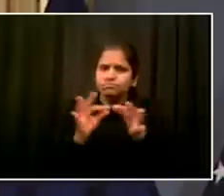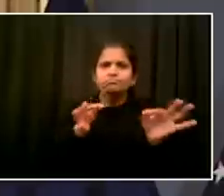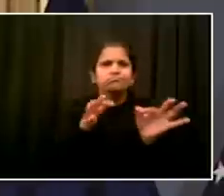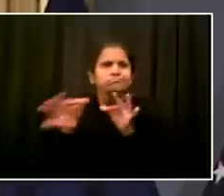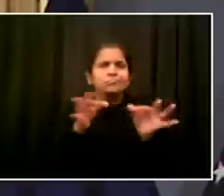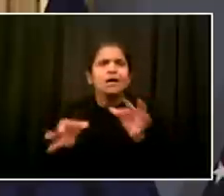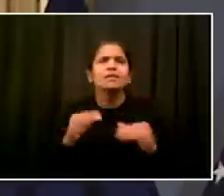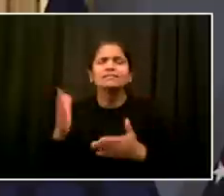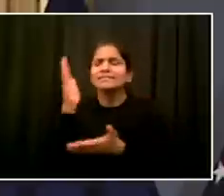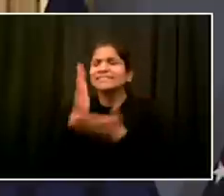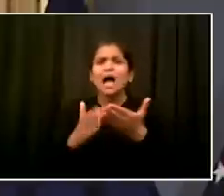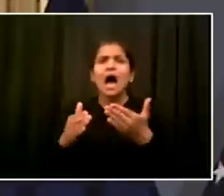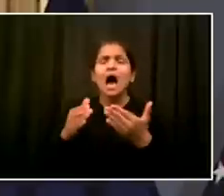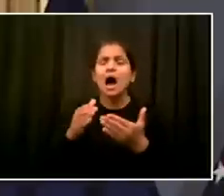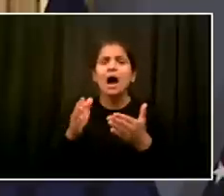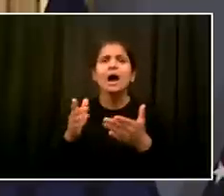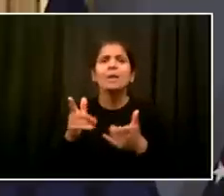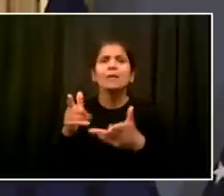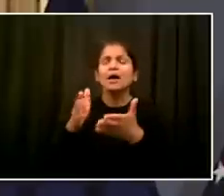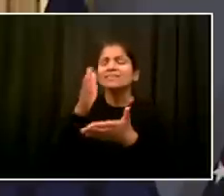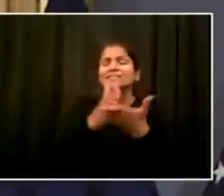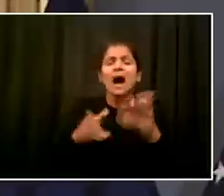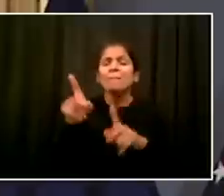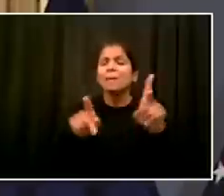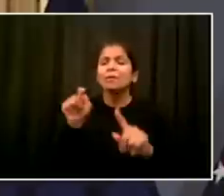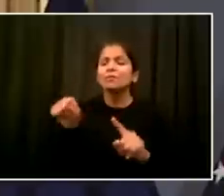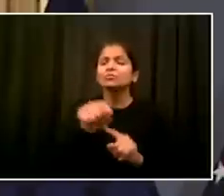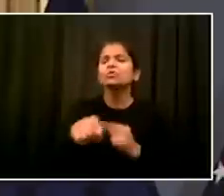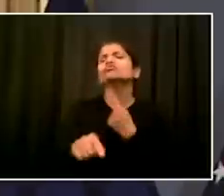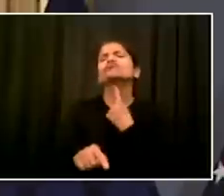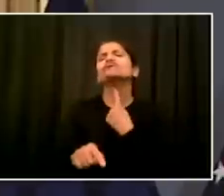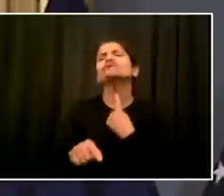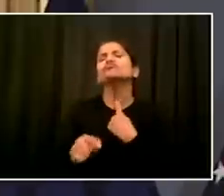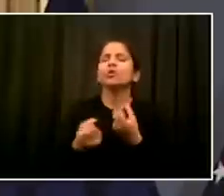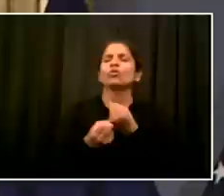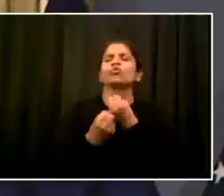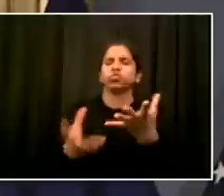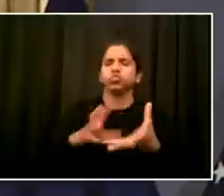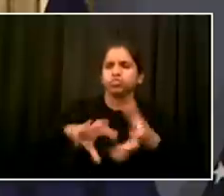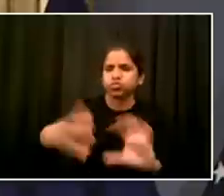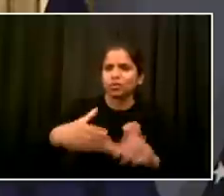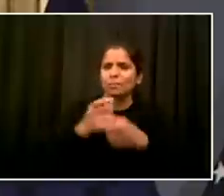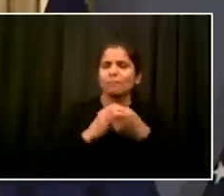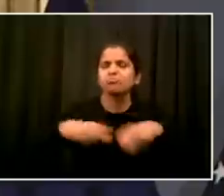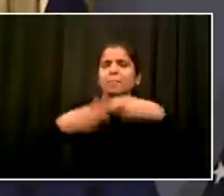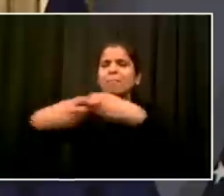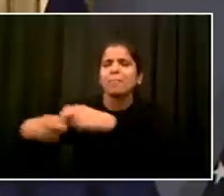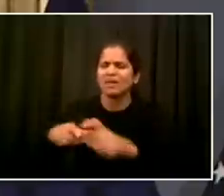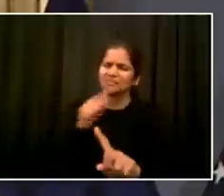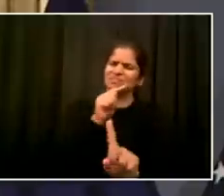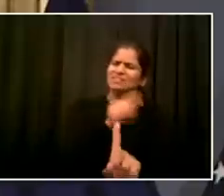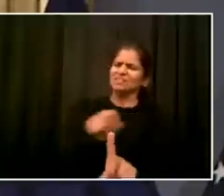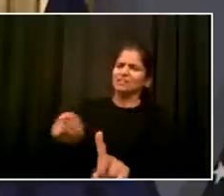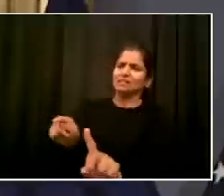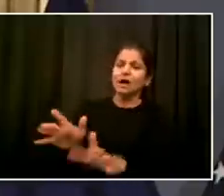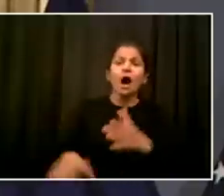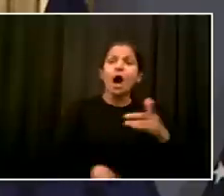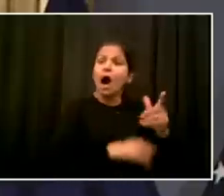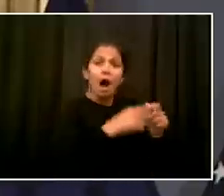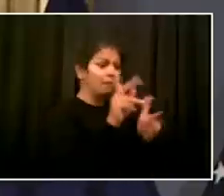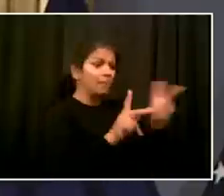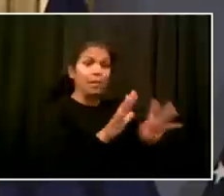340, 350 arrests yesterday. We easily could have made more, and you could make the argument that possibly we should have made more and earlier.